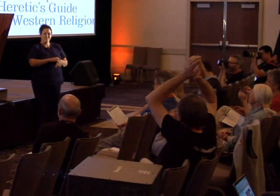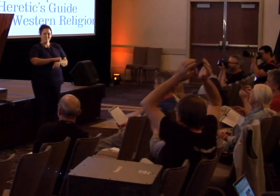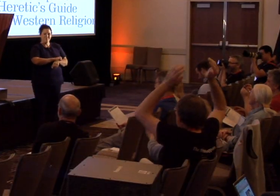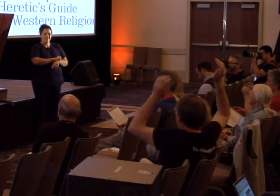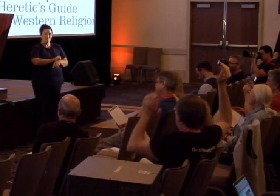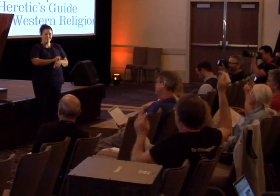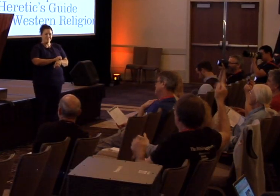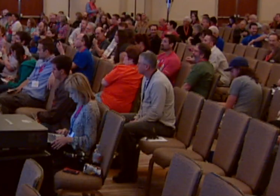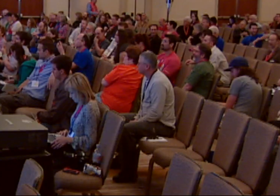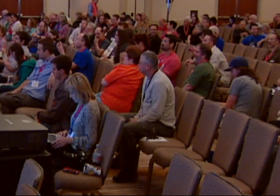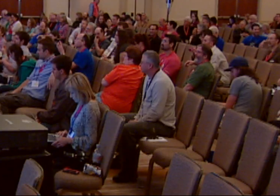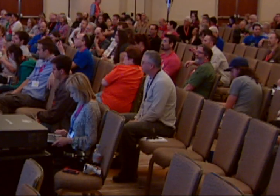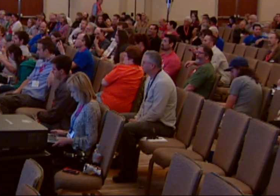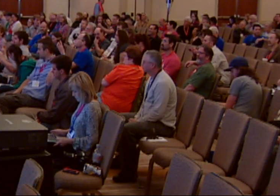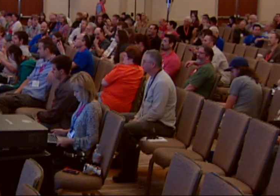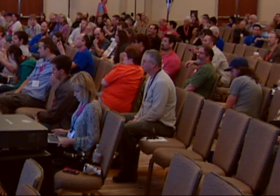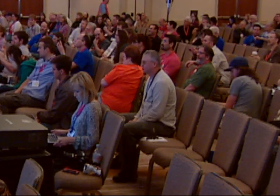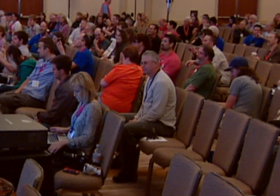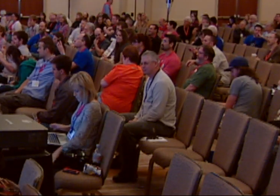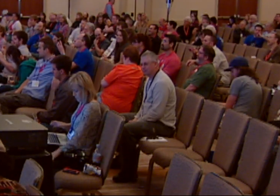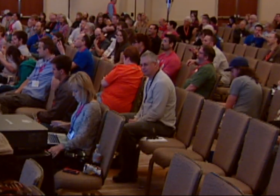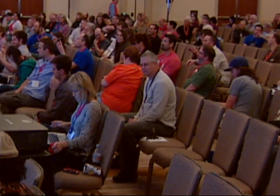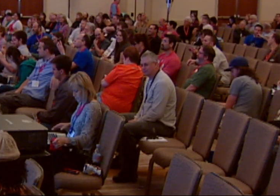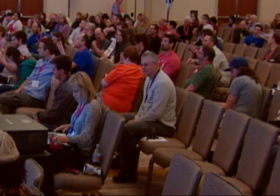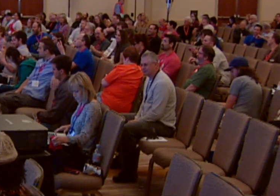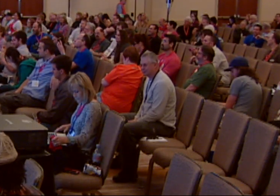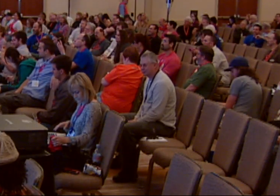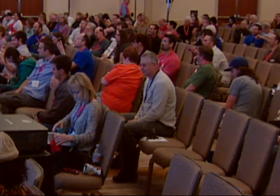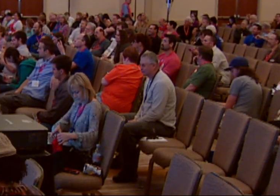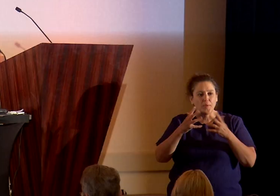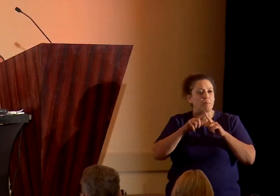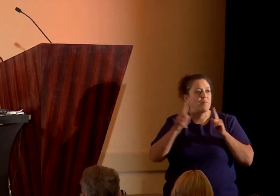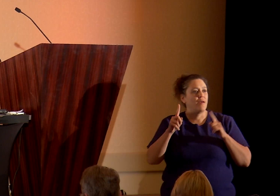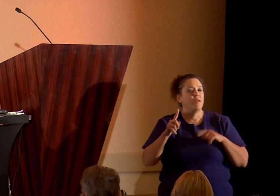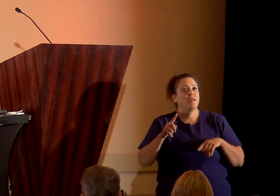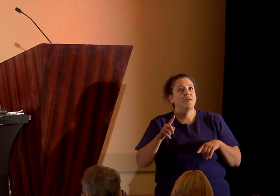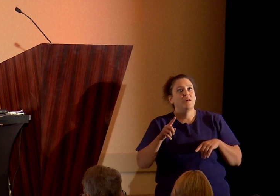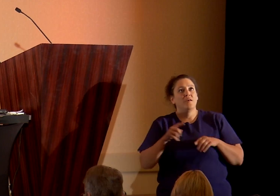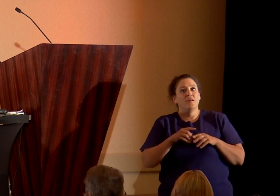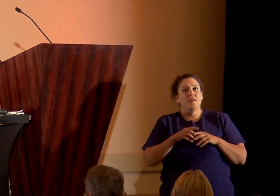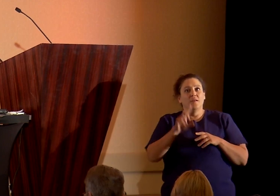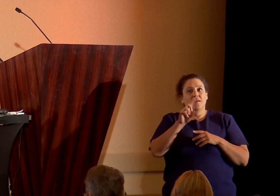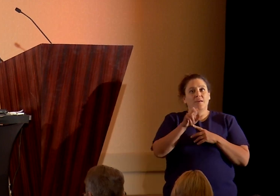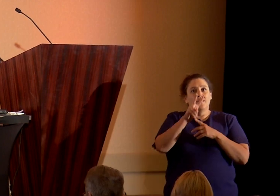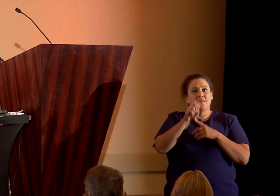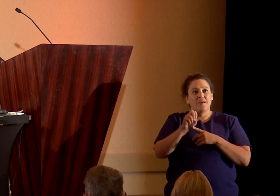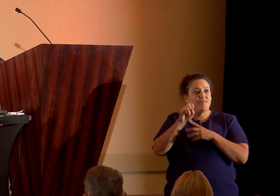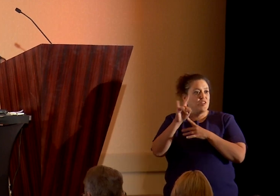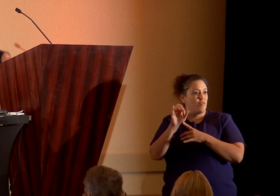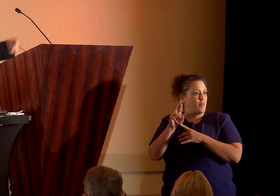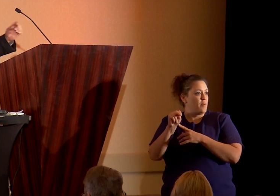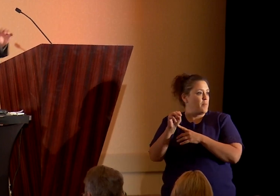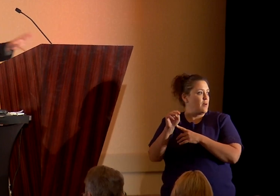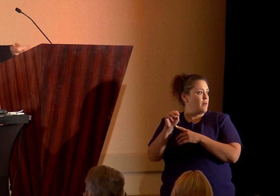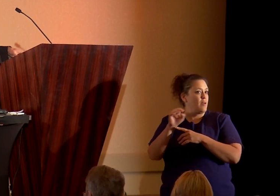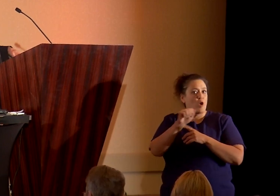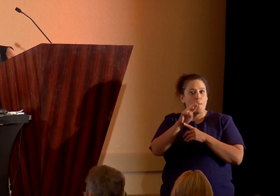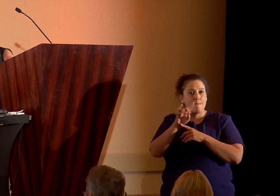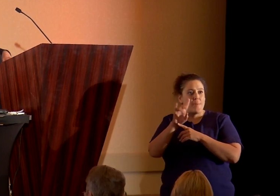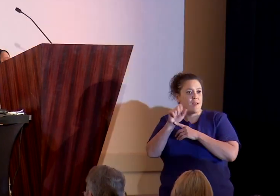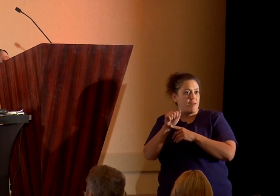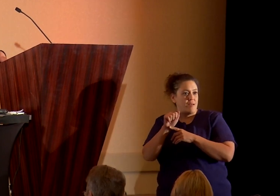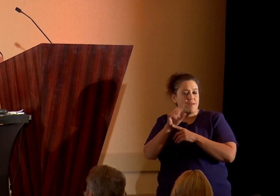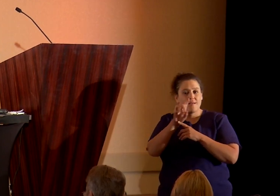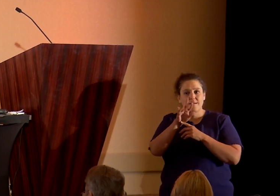Jamila, you should MC everything in the universe. But Dave Silverman, Amanda, Dave Moscato, all the